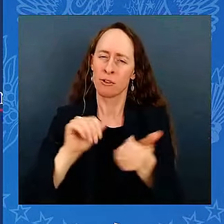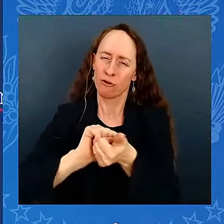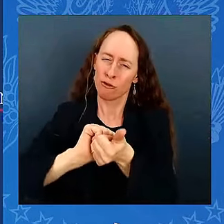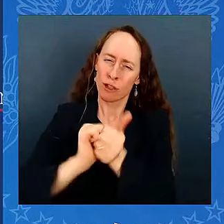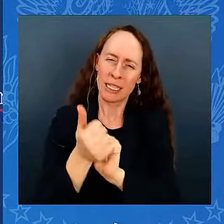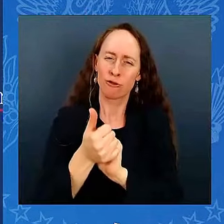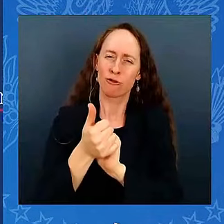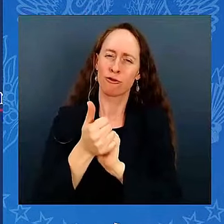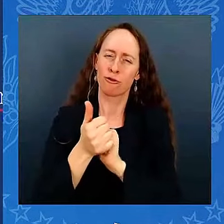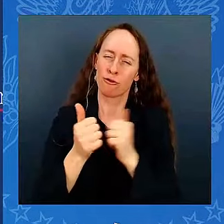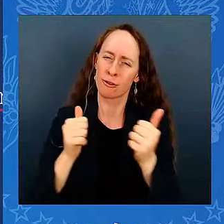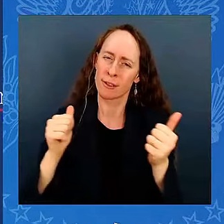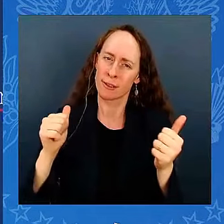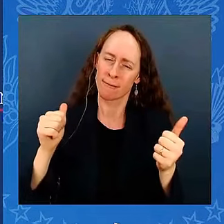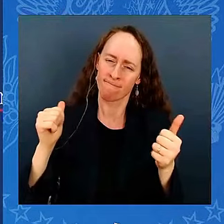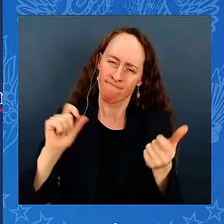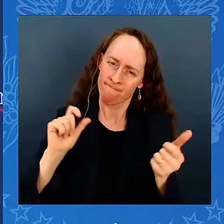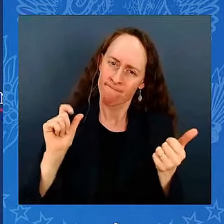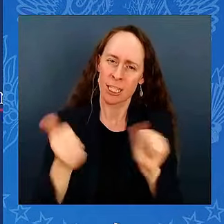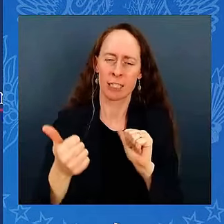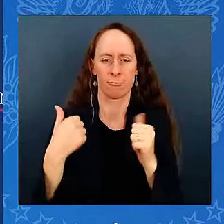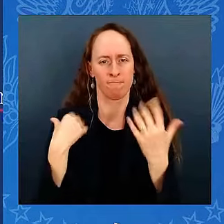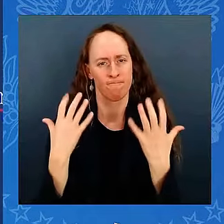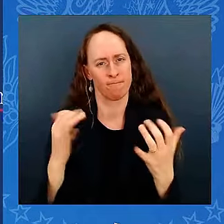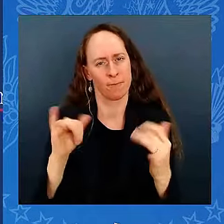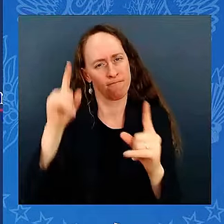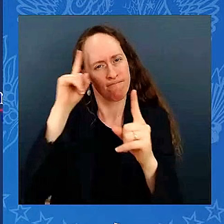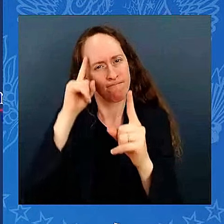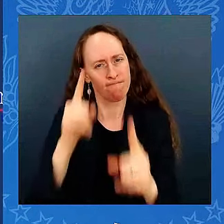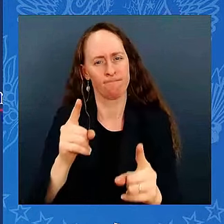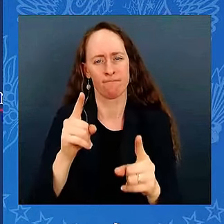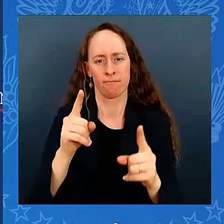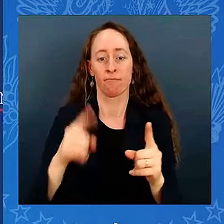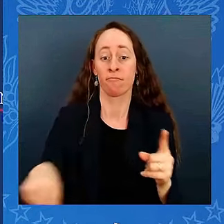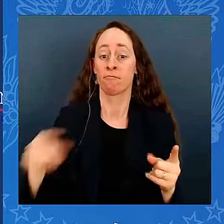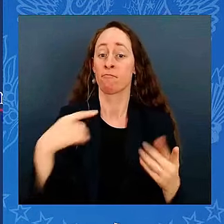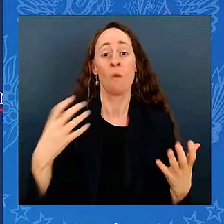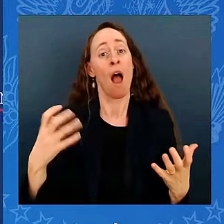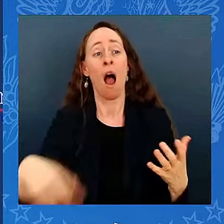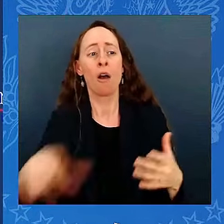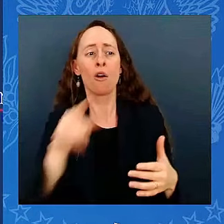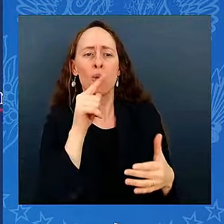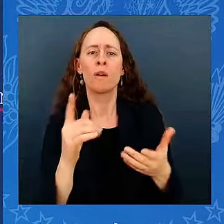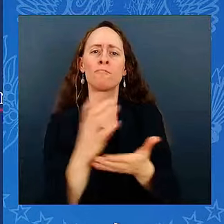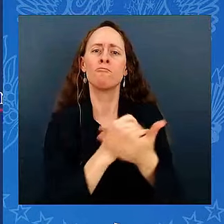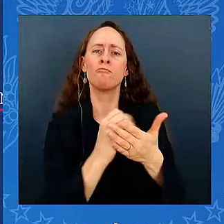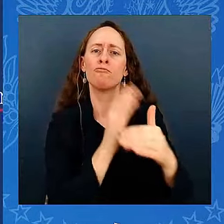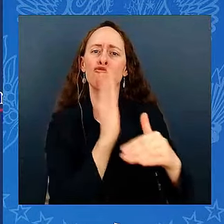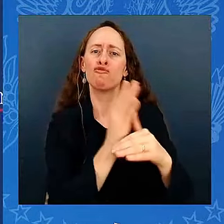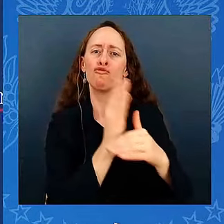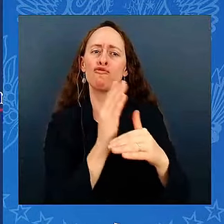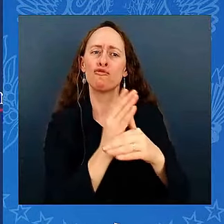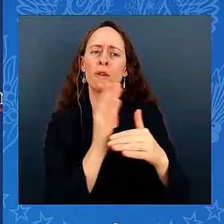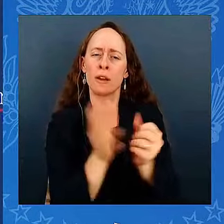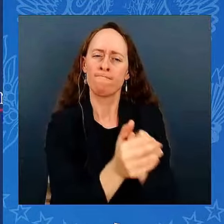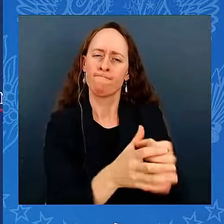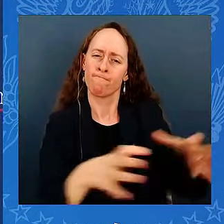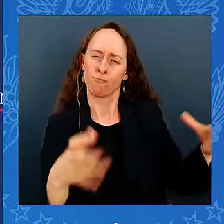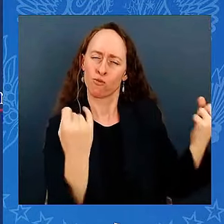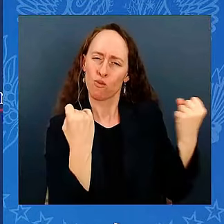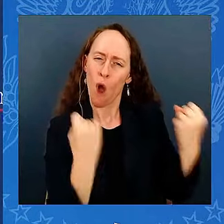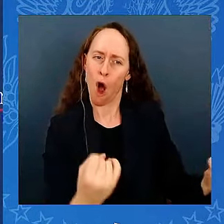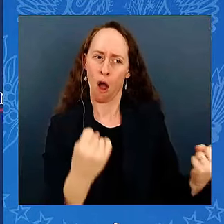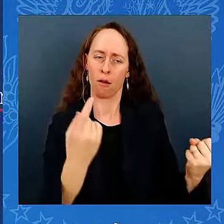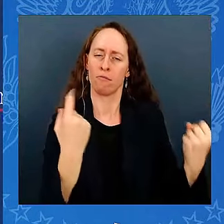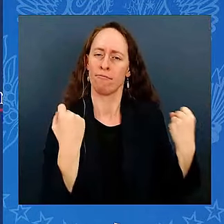from the middle out and the bottom up, not just the top down. Put workers first. Support unions to make sure workers have a bargaining clout they